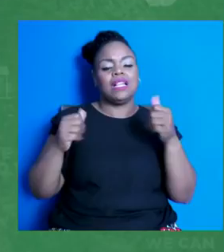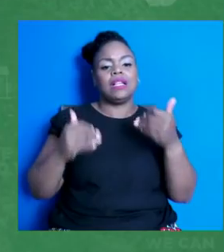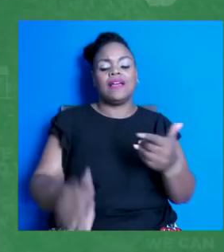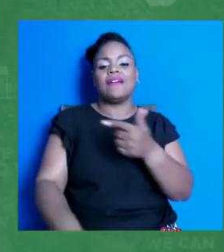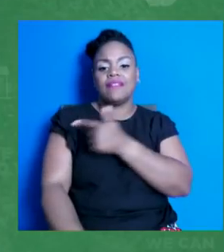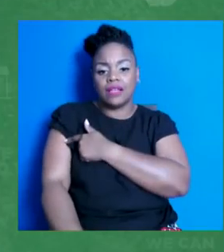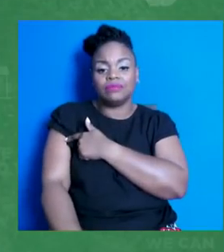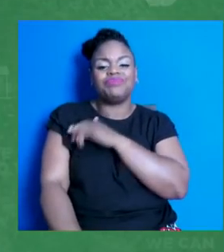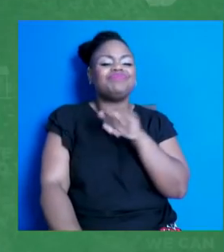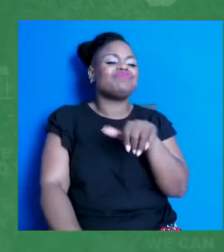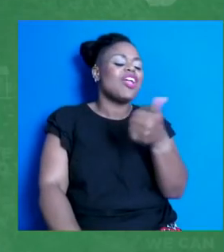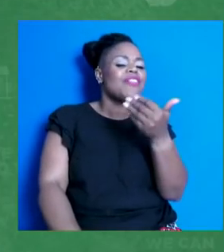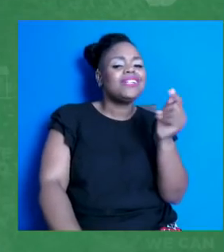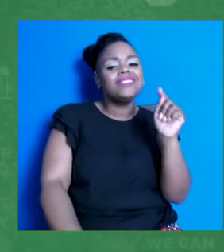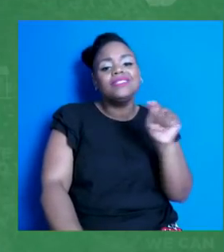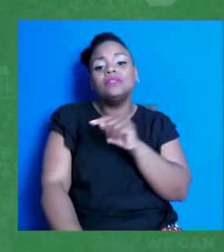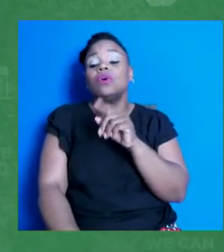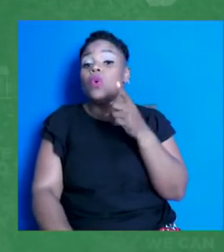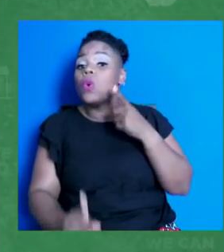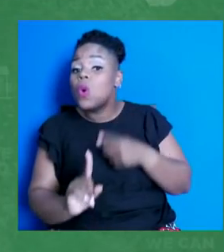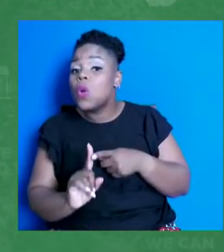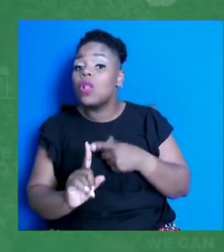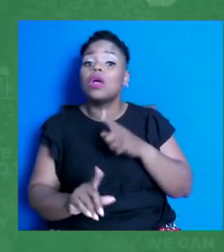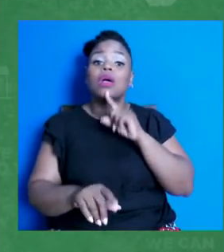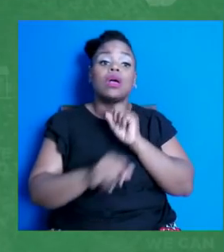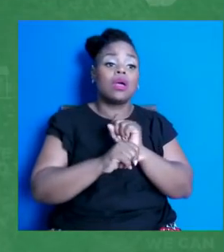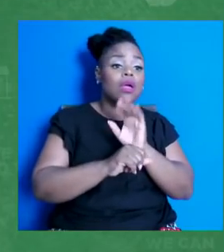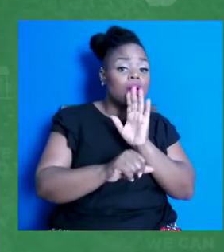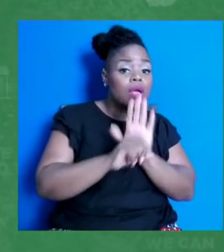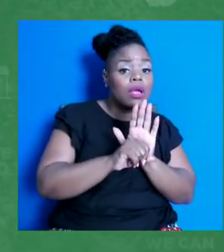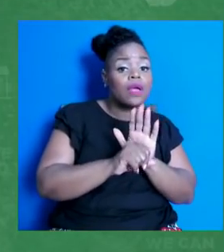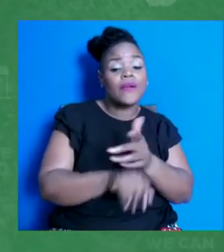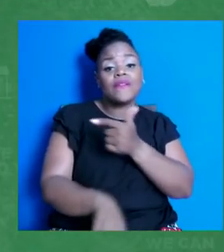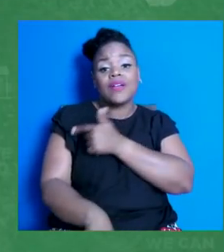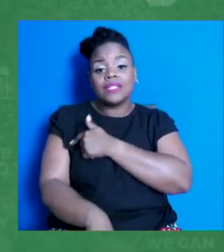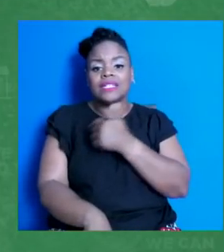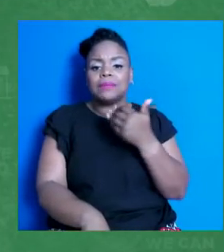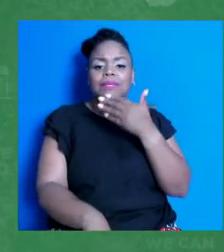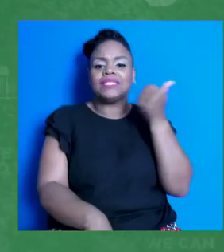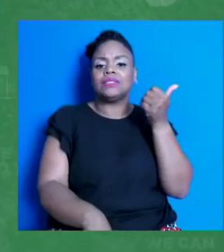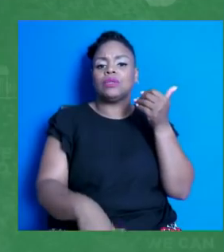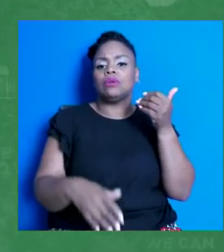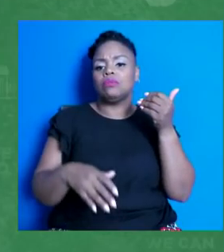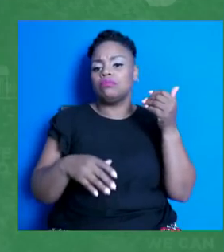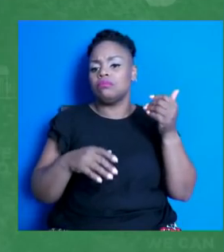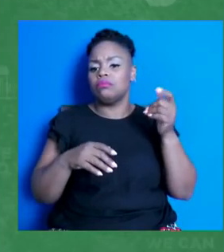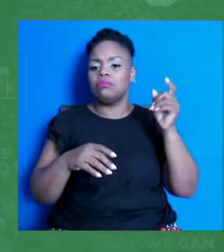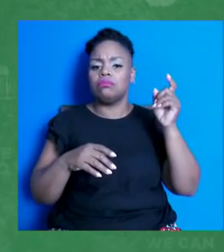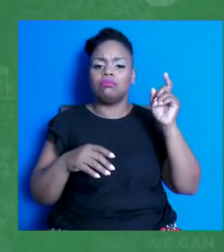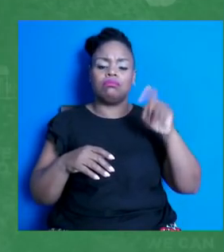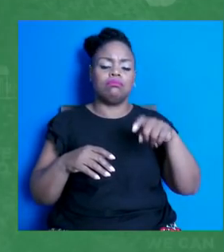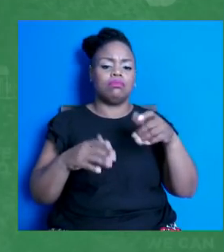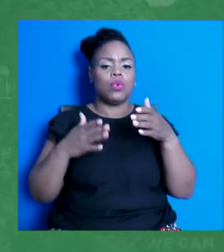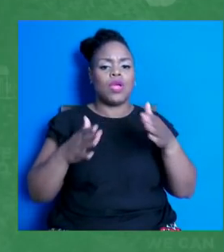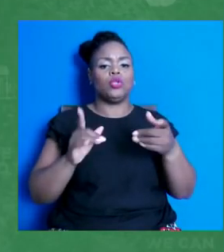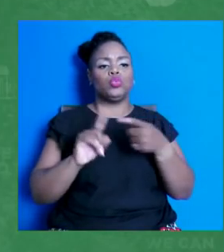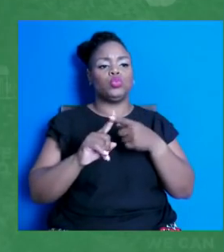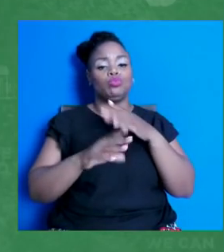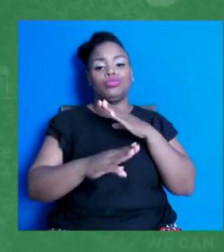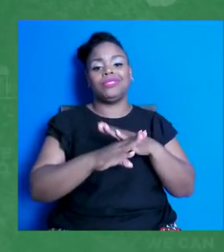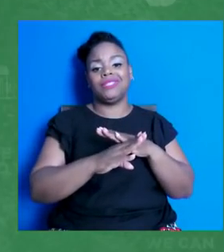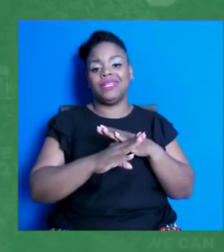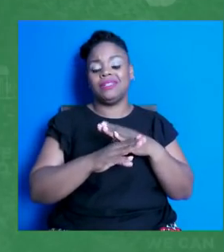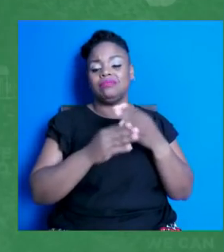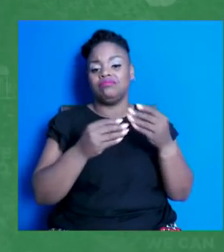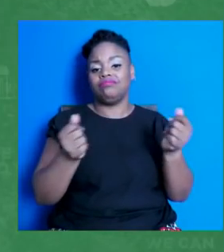goal to assure people that the vaccine is the best and most necessary way to combat the virus. We've not only been able to communicate with our